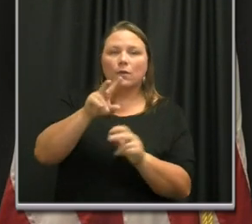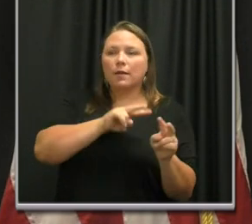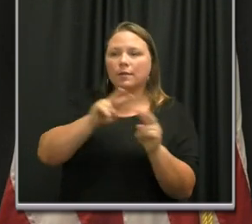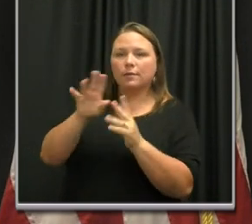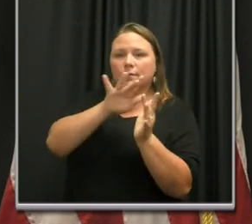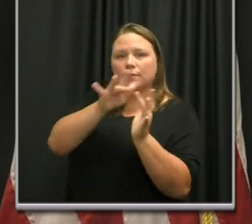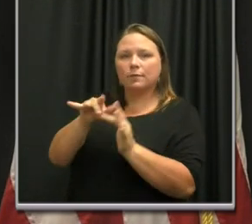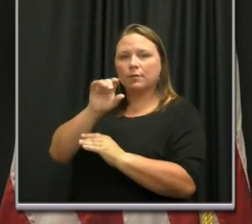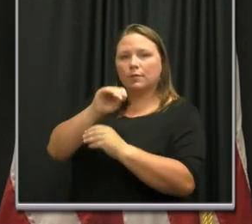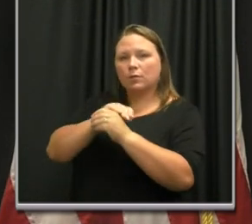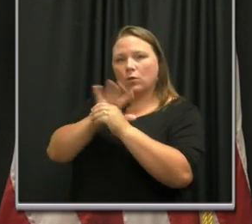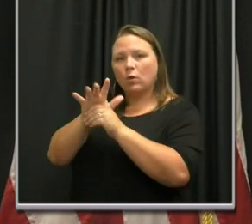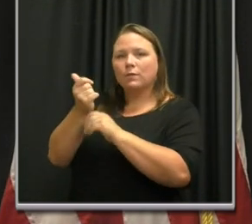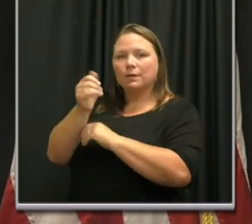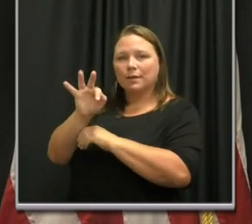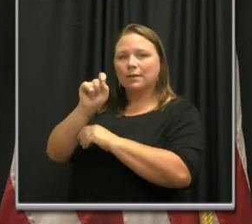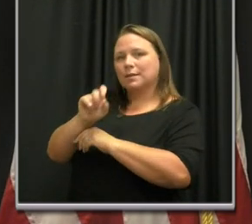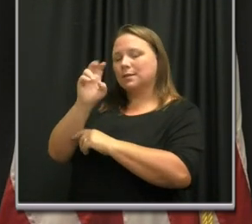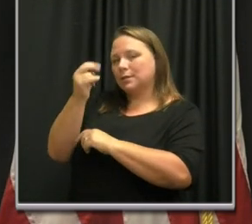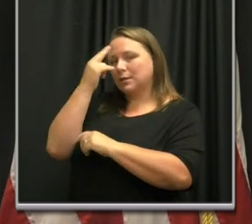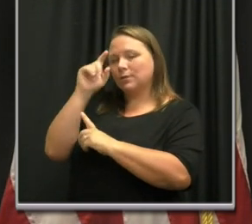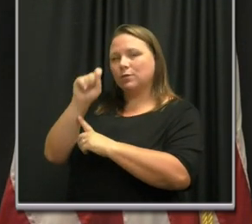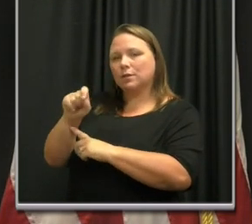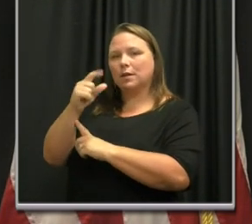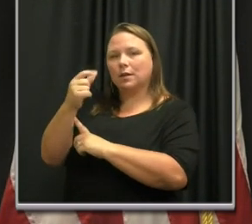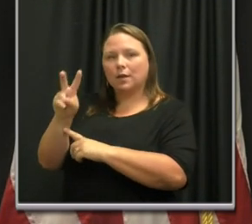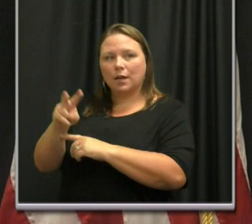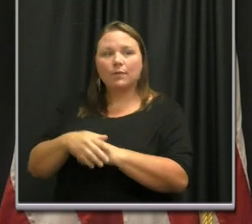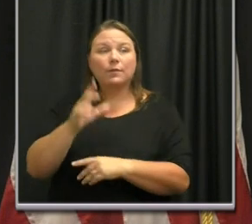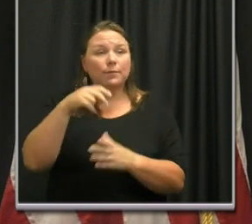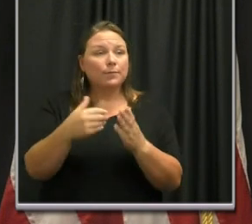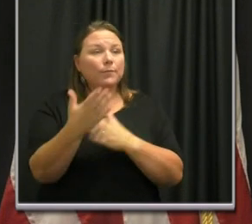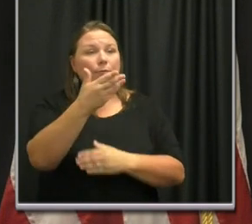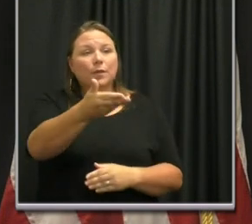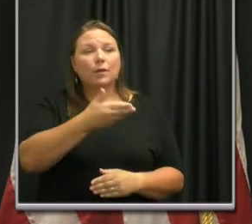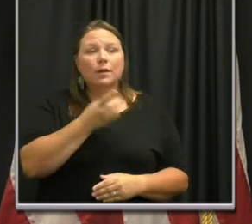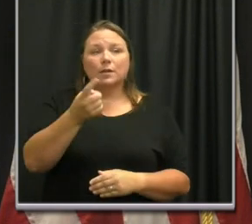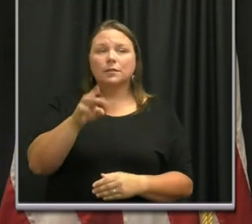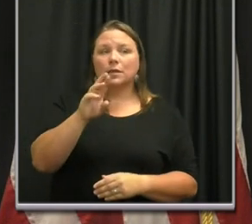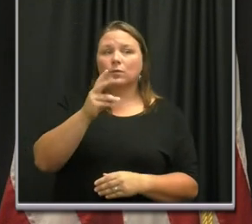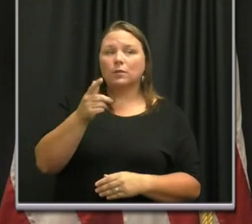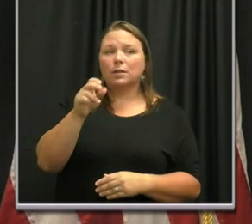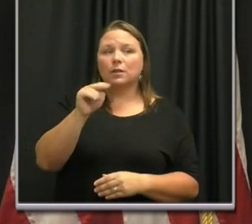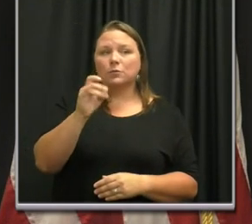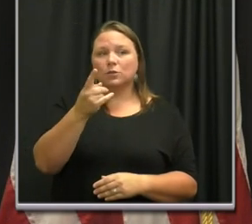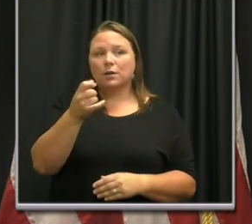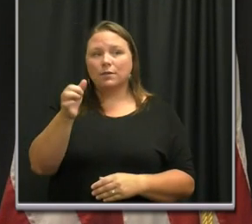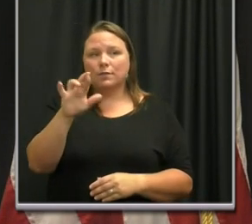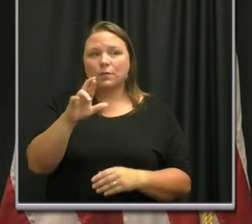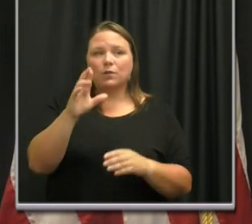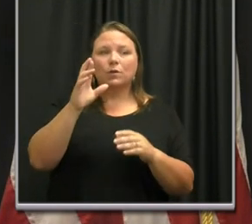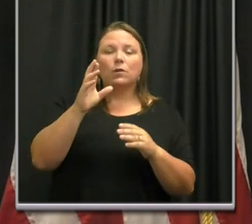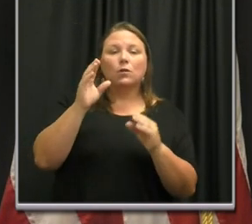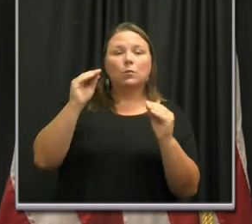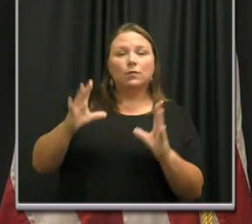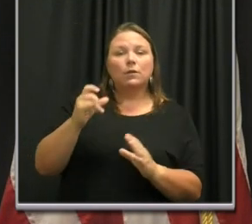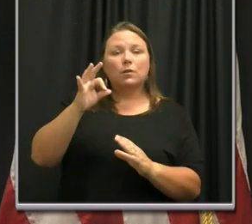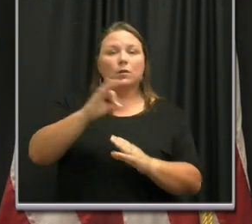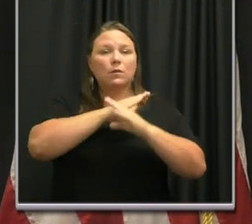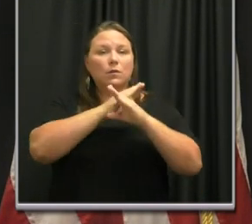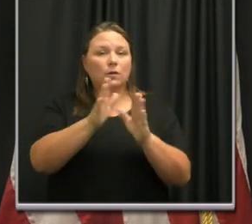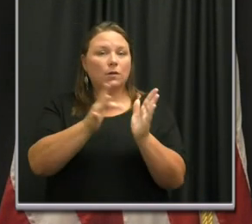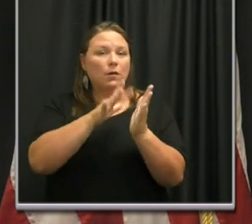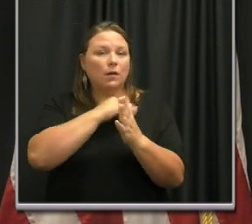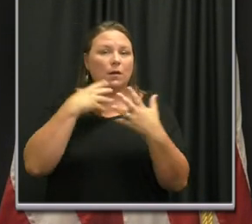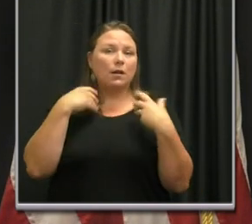covid19.nashville.gov. And this morning, I want to welcome Dr. William Schaffner, Professor of Preventive Medicine and Health